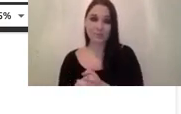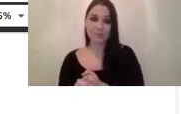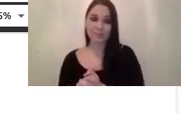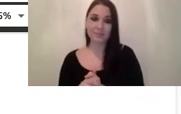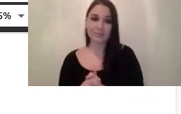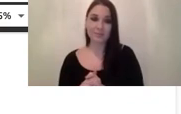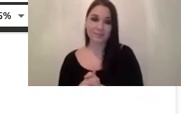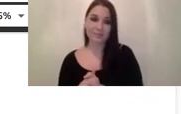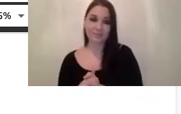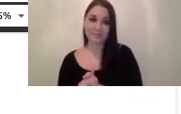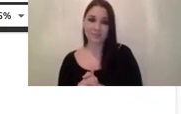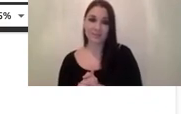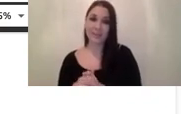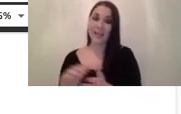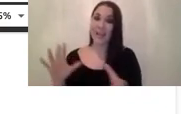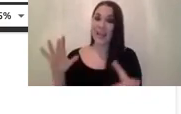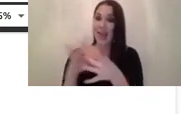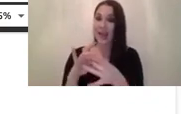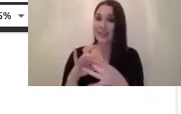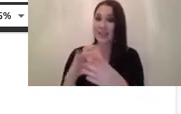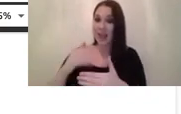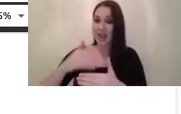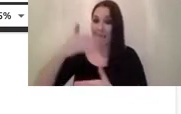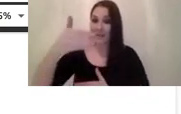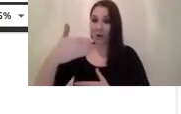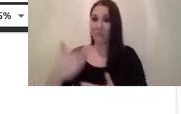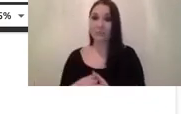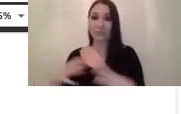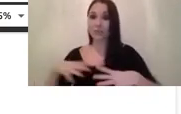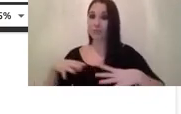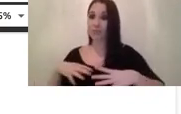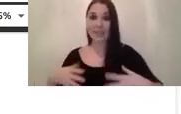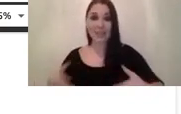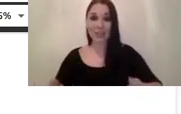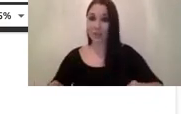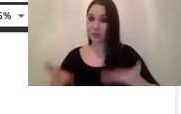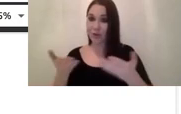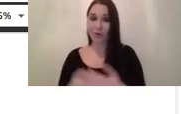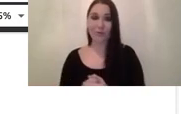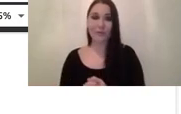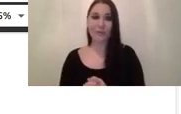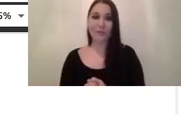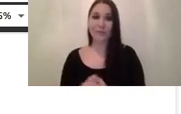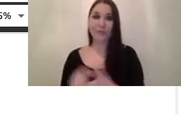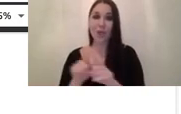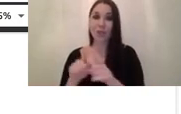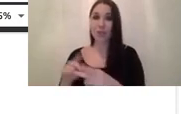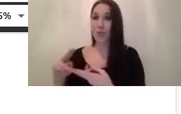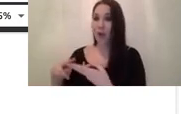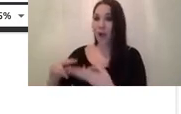you can actually connect it to your laptop and you're good to go um it's also a high speed interface